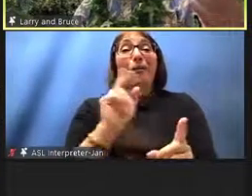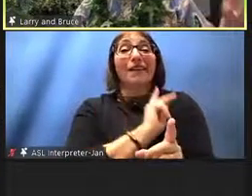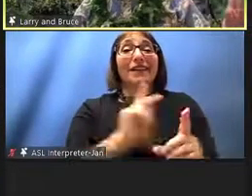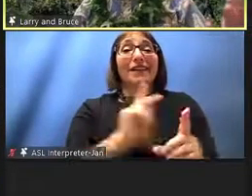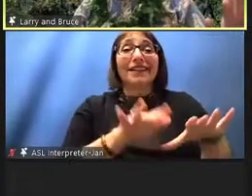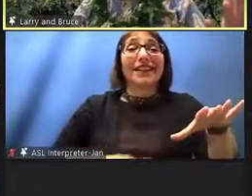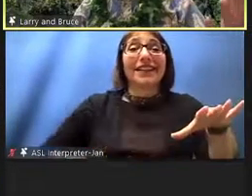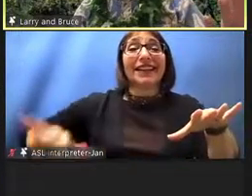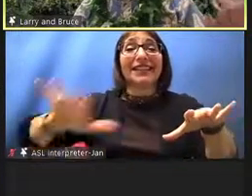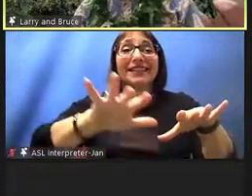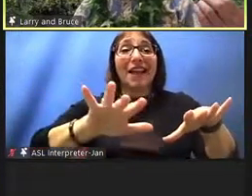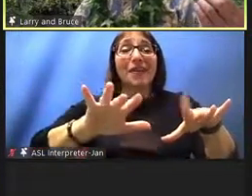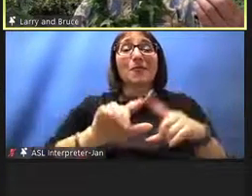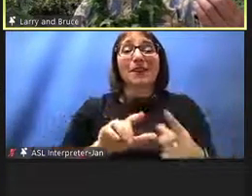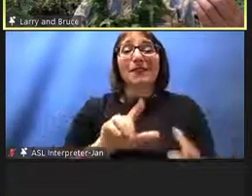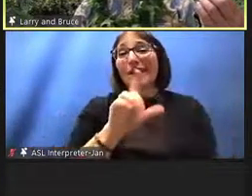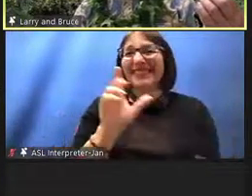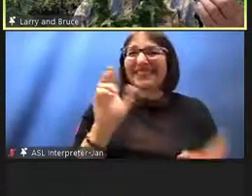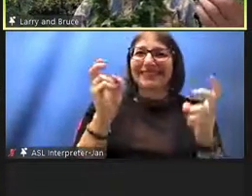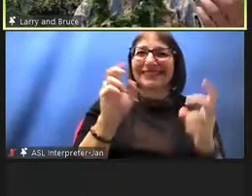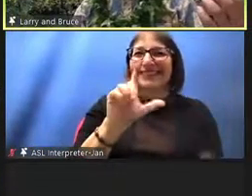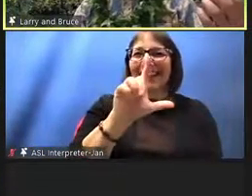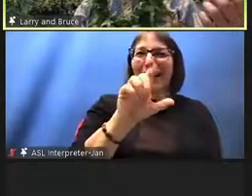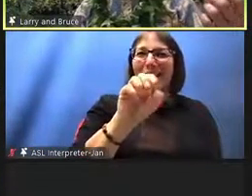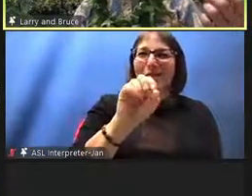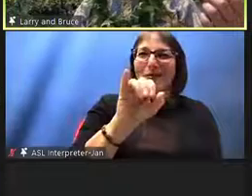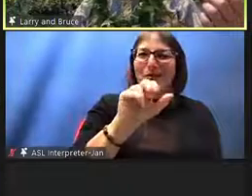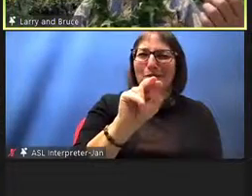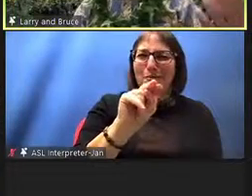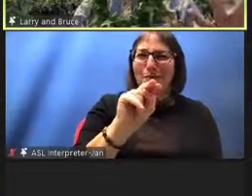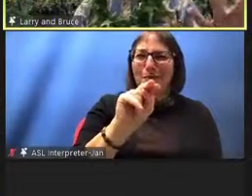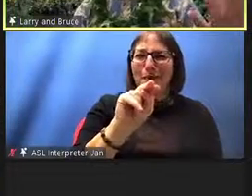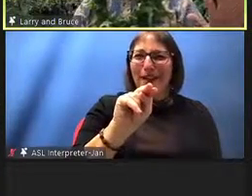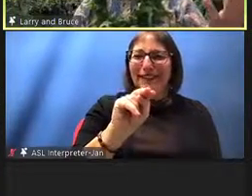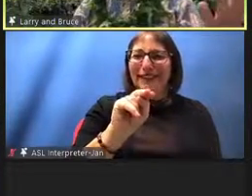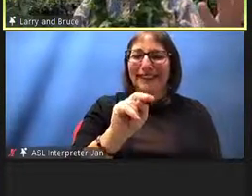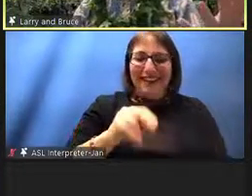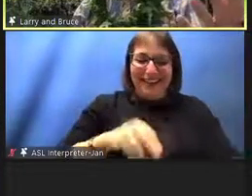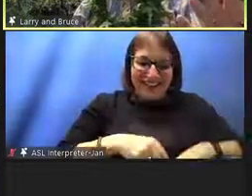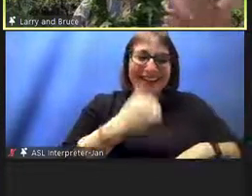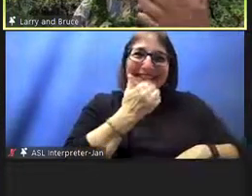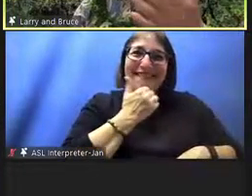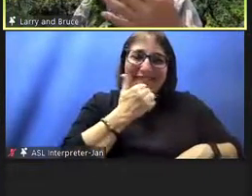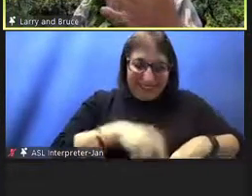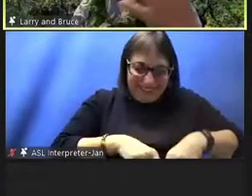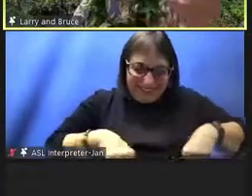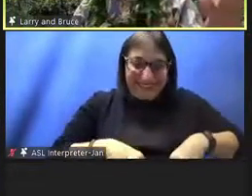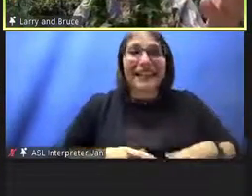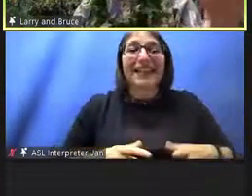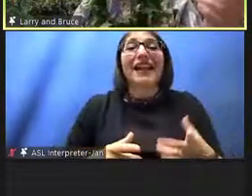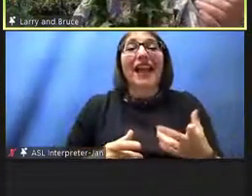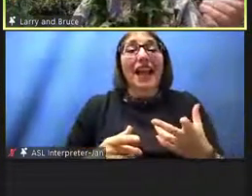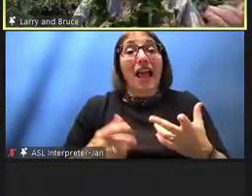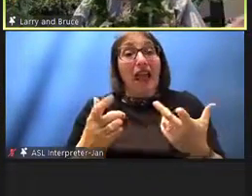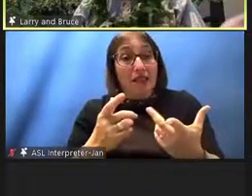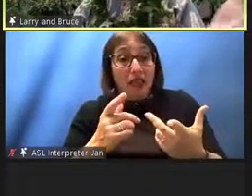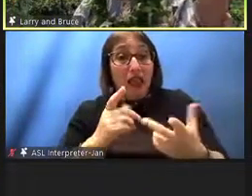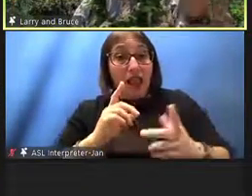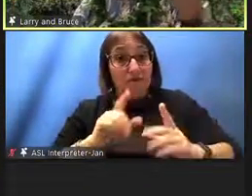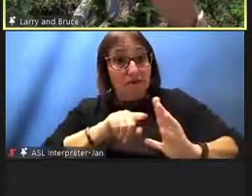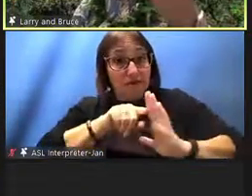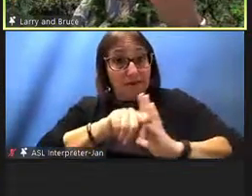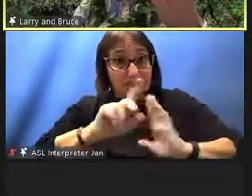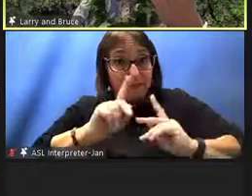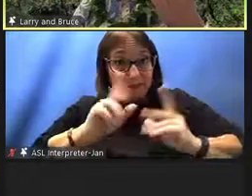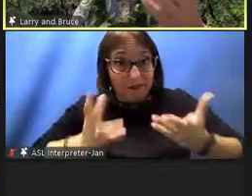a loincloth happened to move from human sacrifices on the temples into